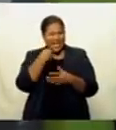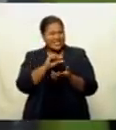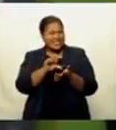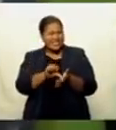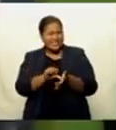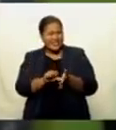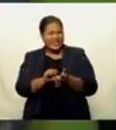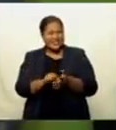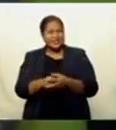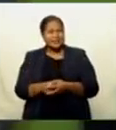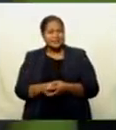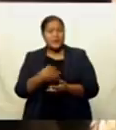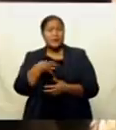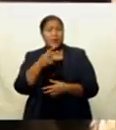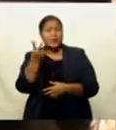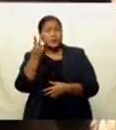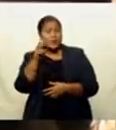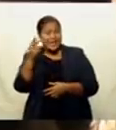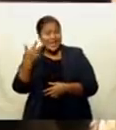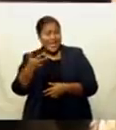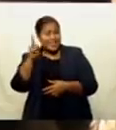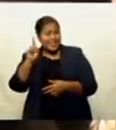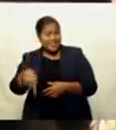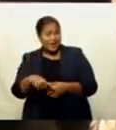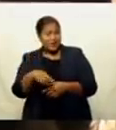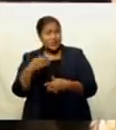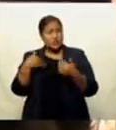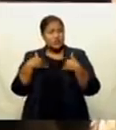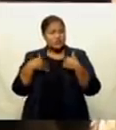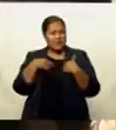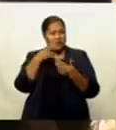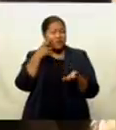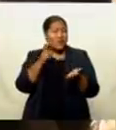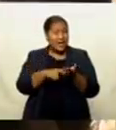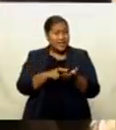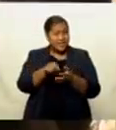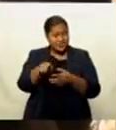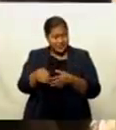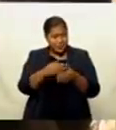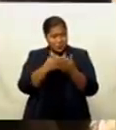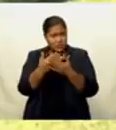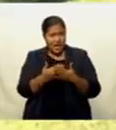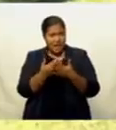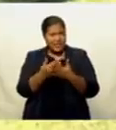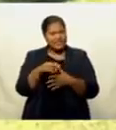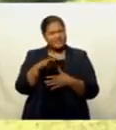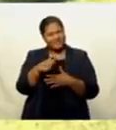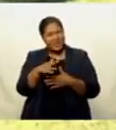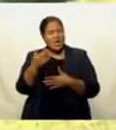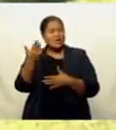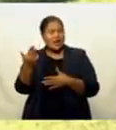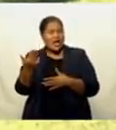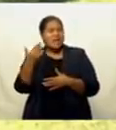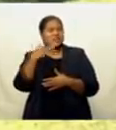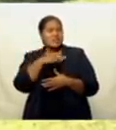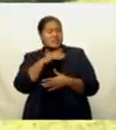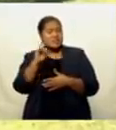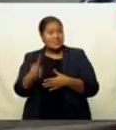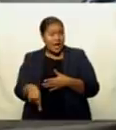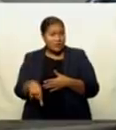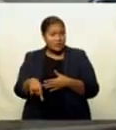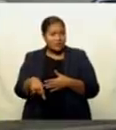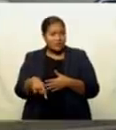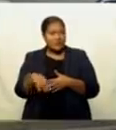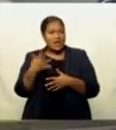than 28,000 USP students registered for the semester, an estimated 9,000 are facing challenges